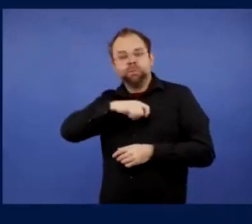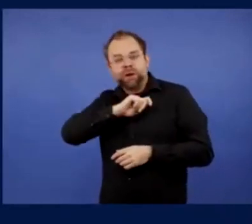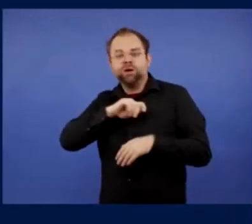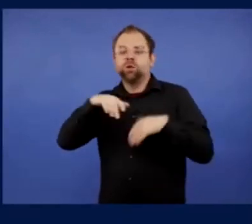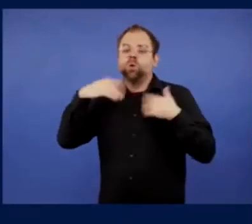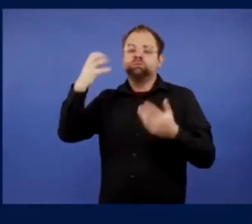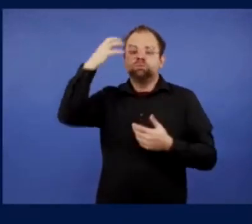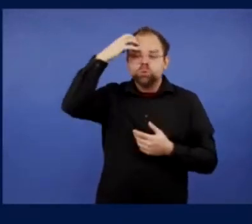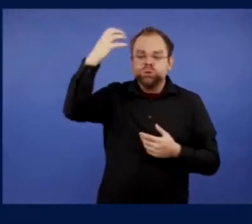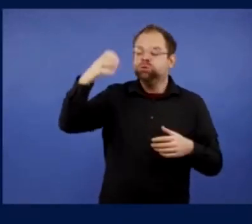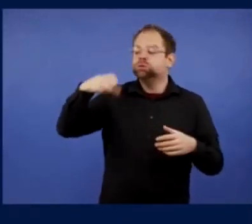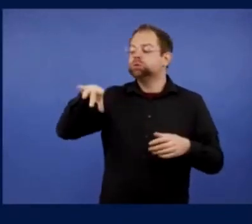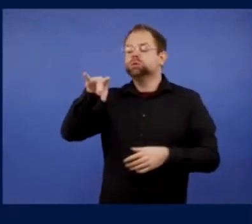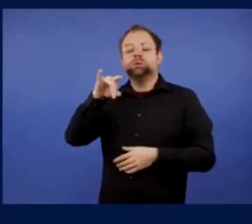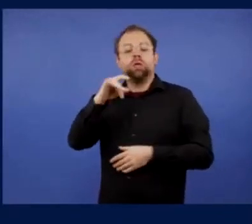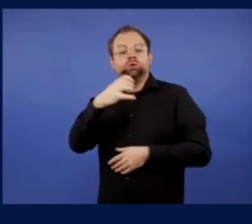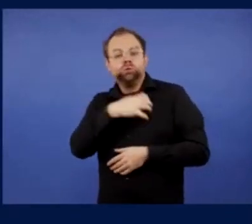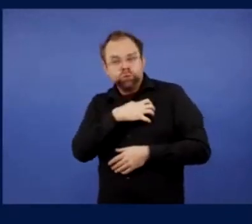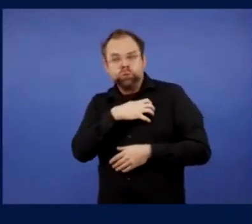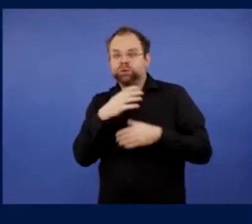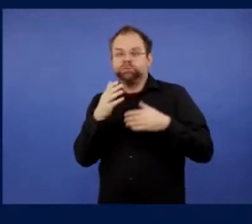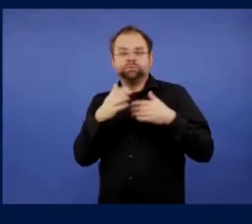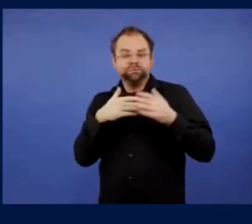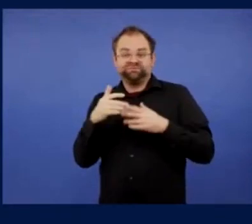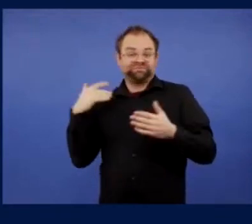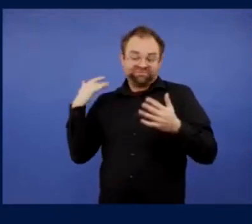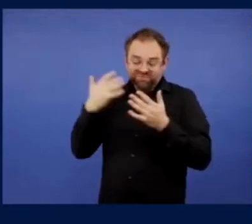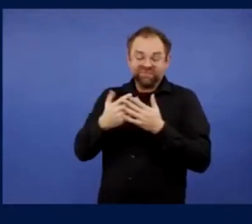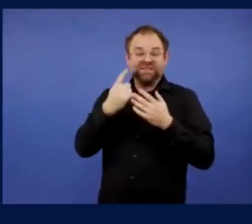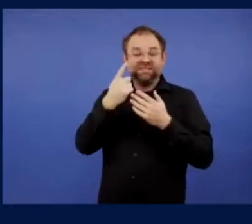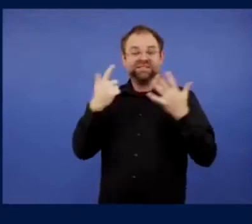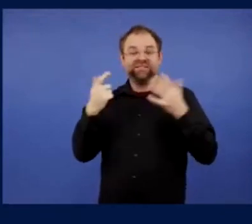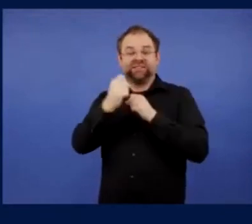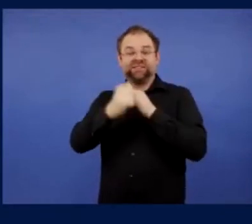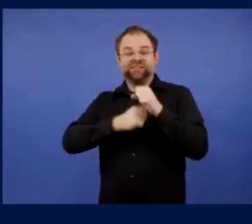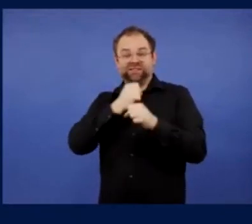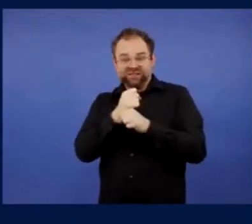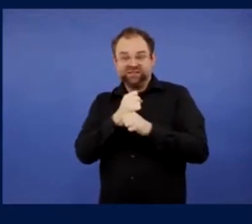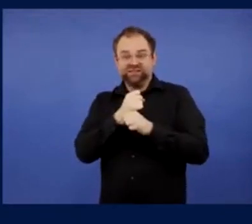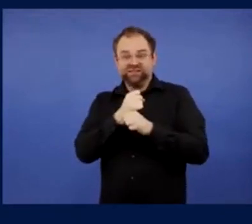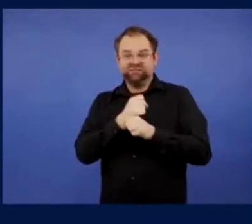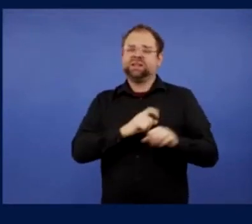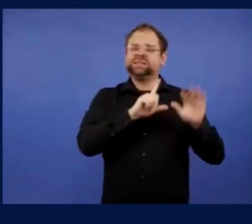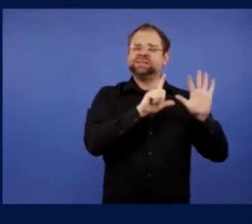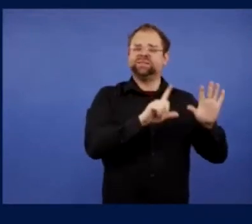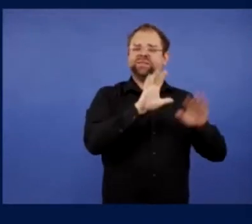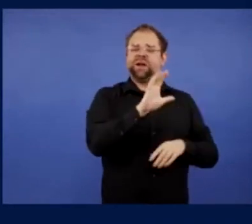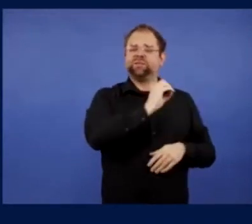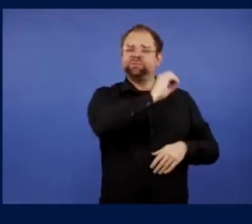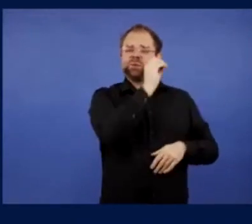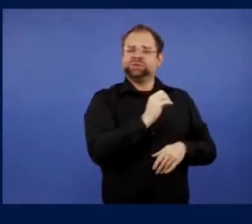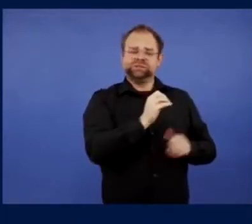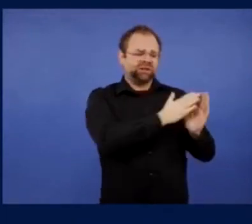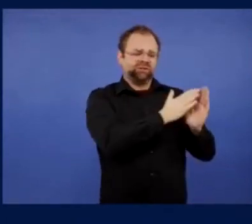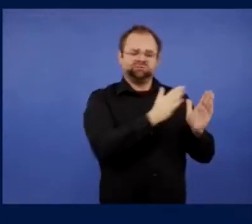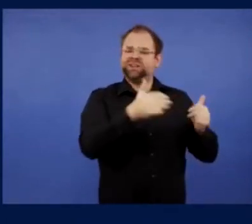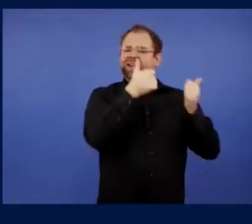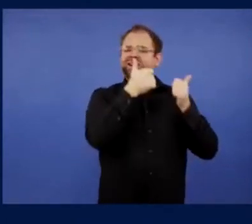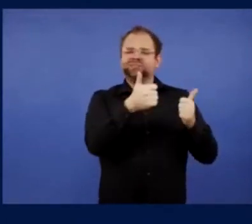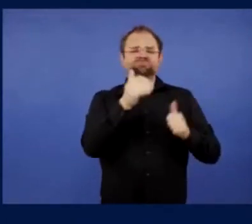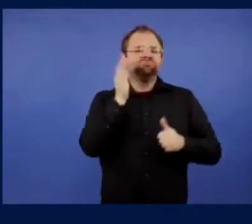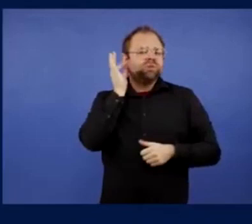abuse. We had a terrible experience in Munich where we were just getting abuse. know, sometimes it's better if you lose